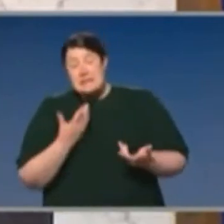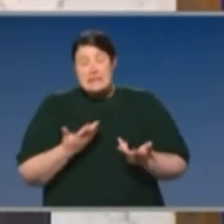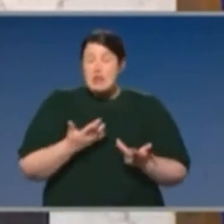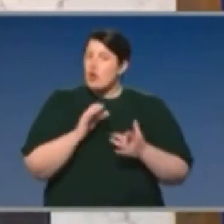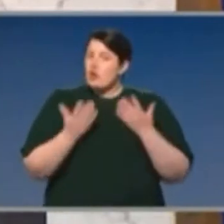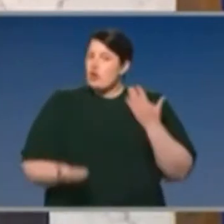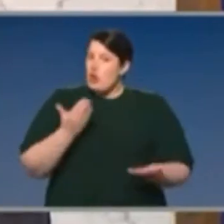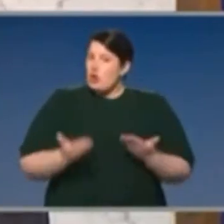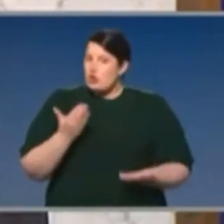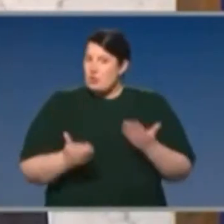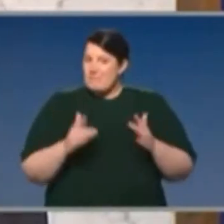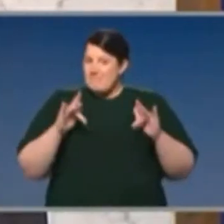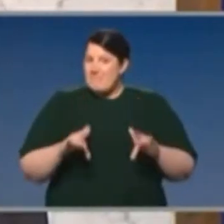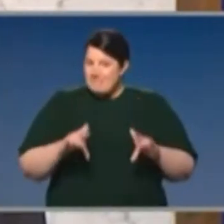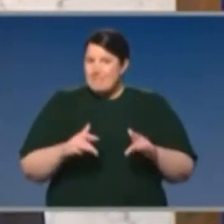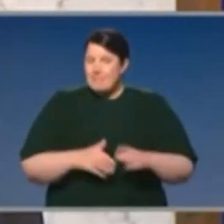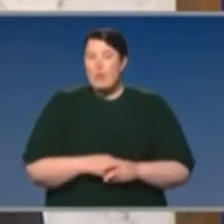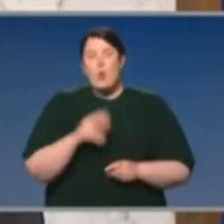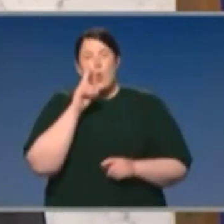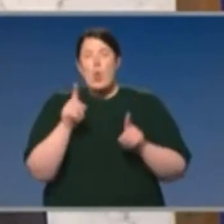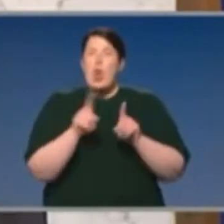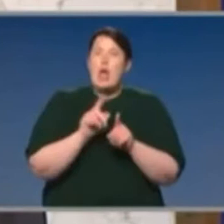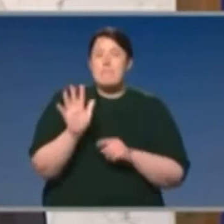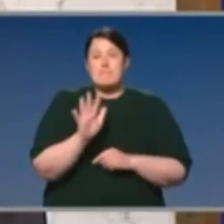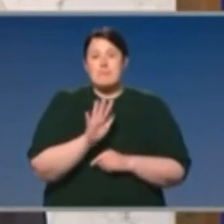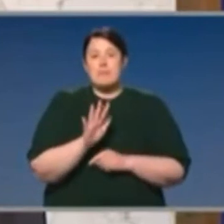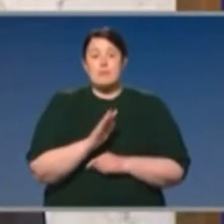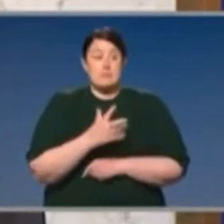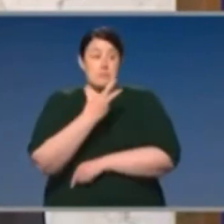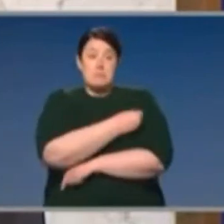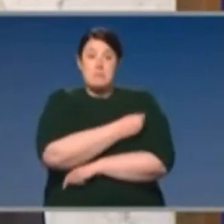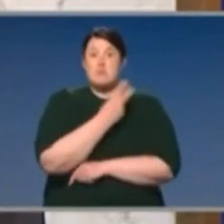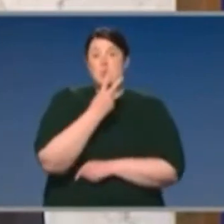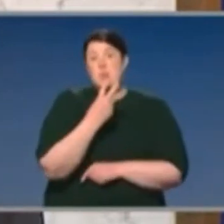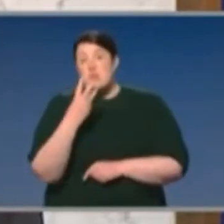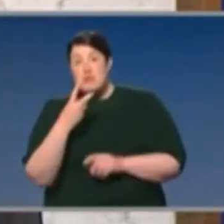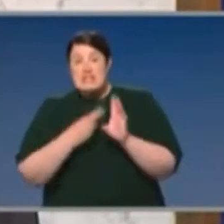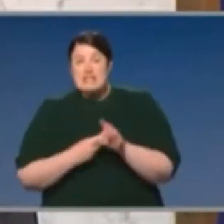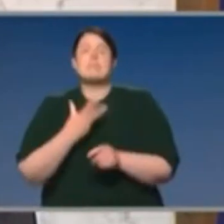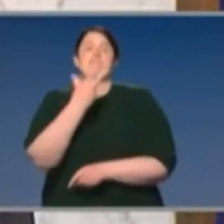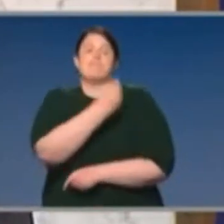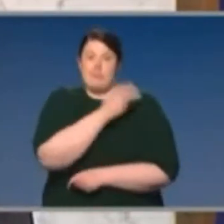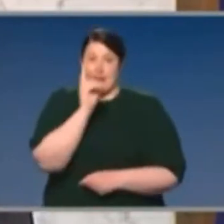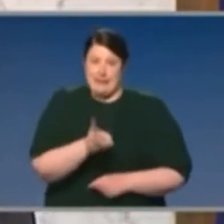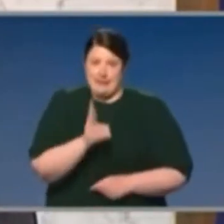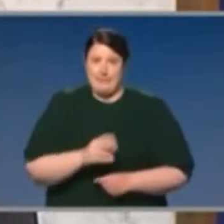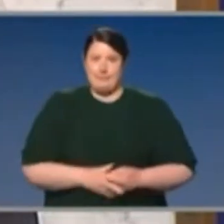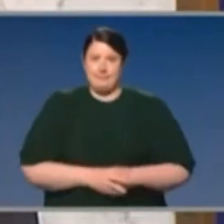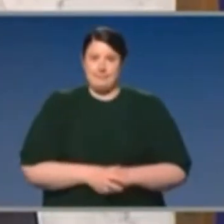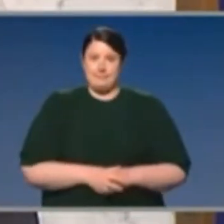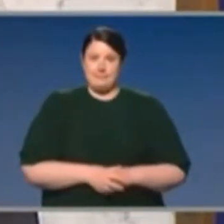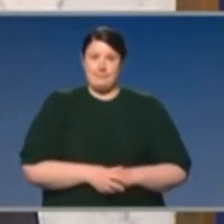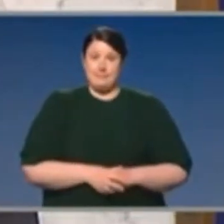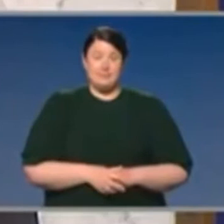say finally, but our best belief is that it's likely to be multi-year protection. So, yesterday was a difficult